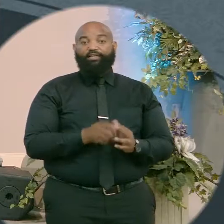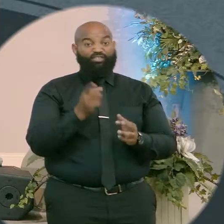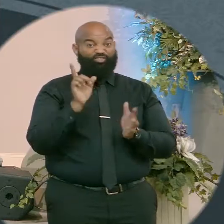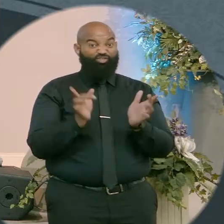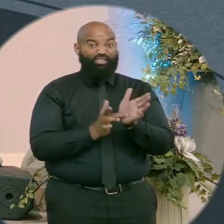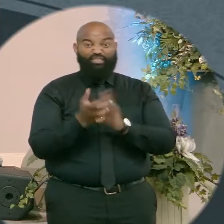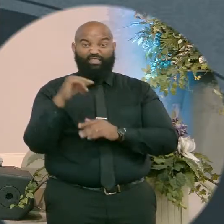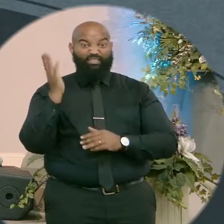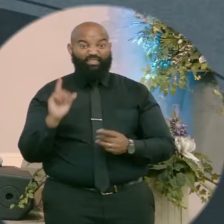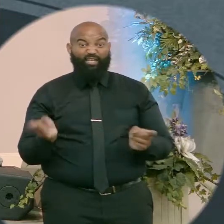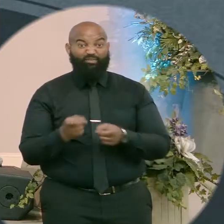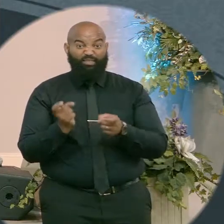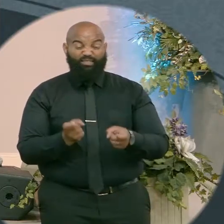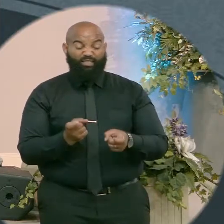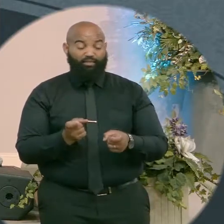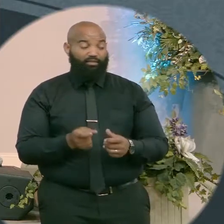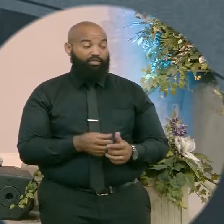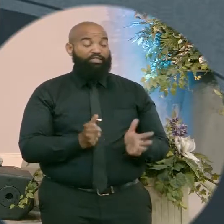was sent to save.